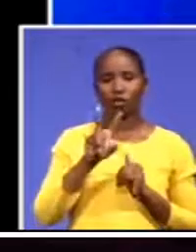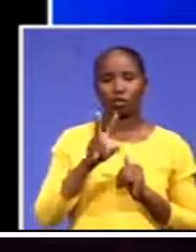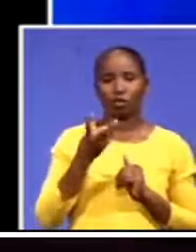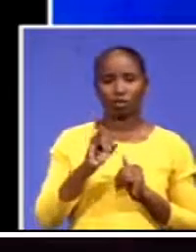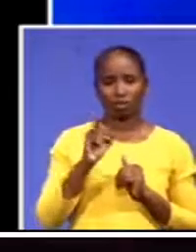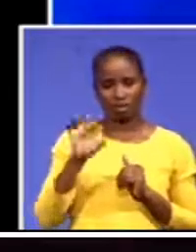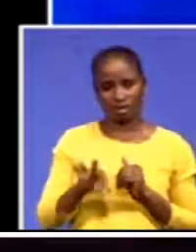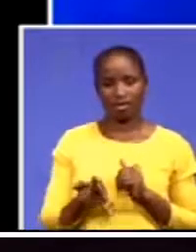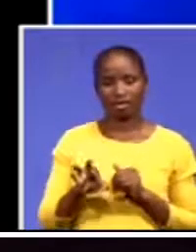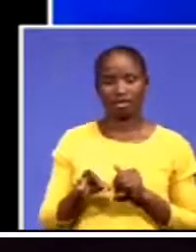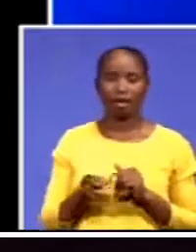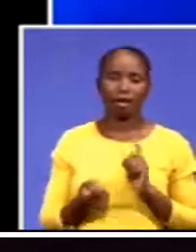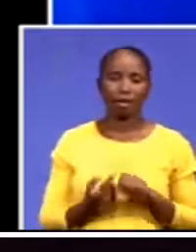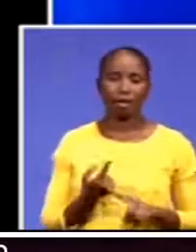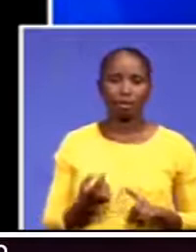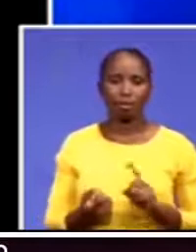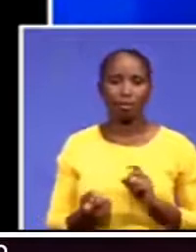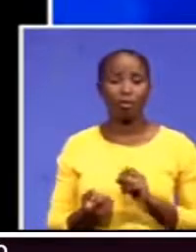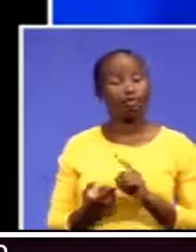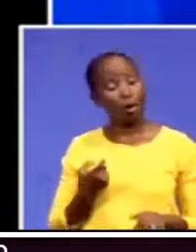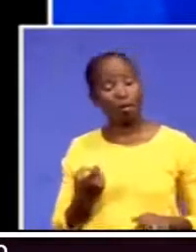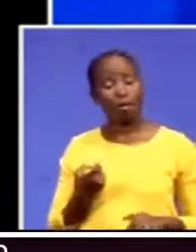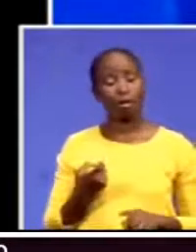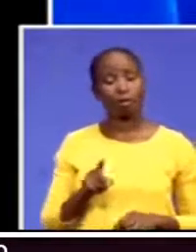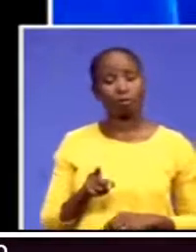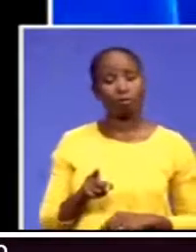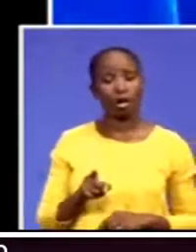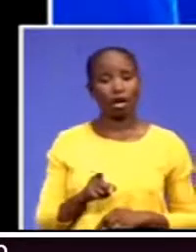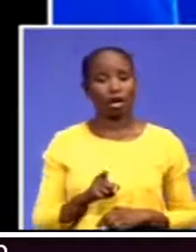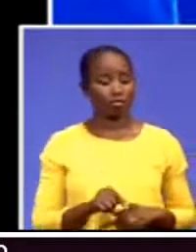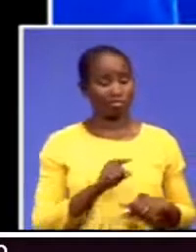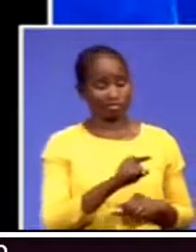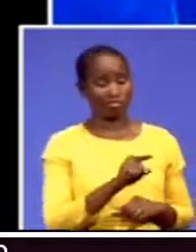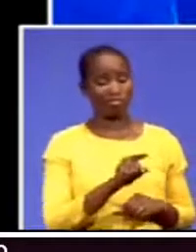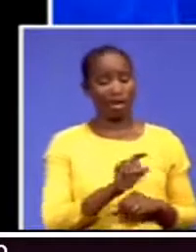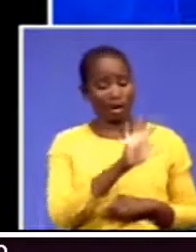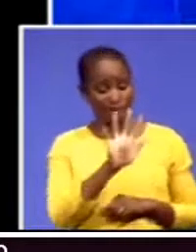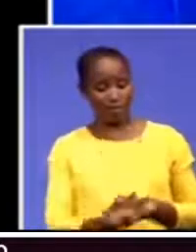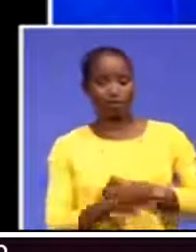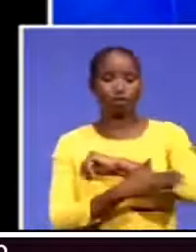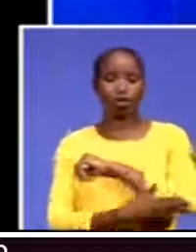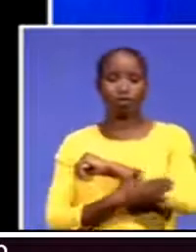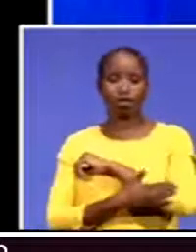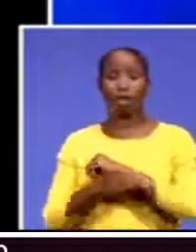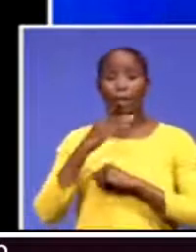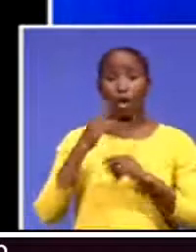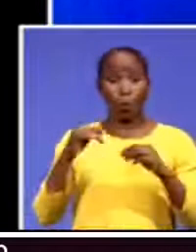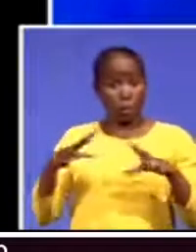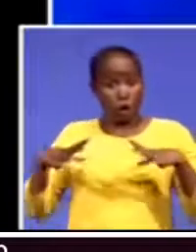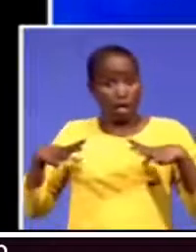among African countries. The only way to develop wealth and take advantage of the billion-plus